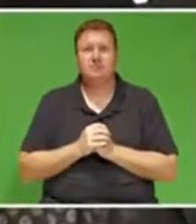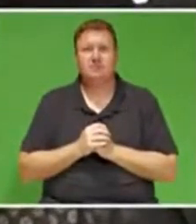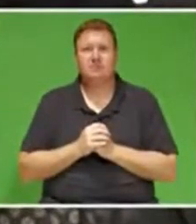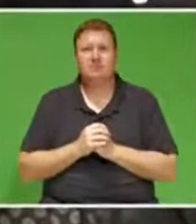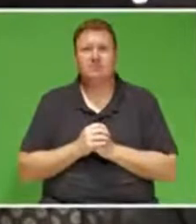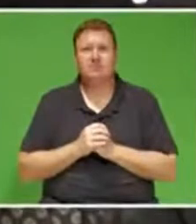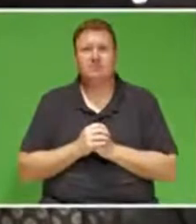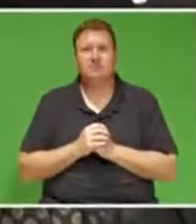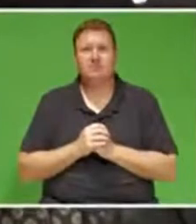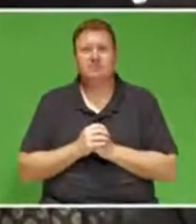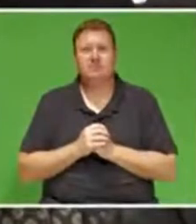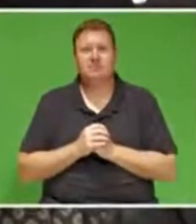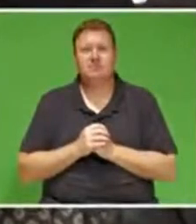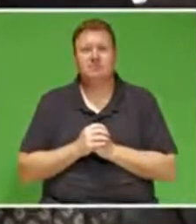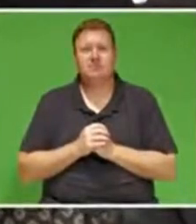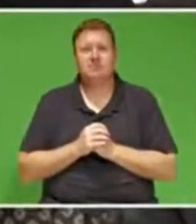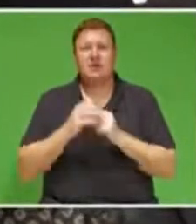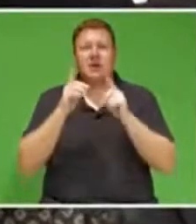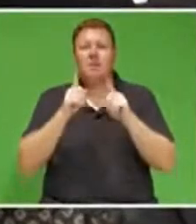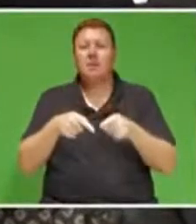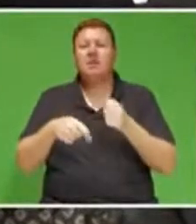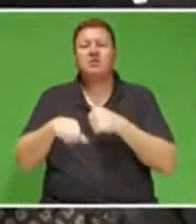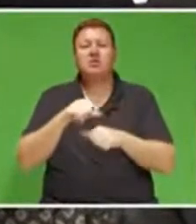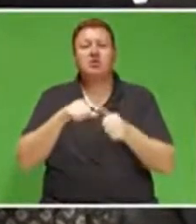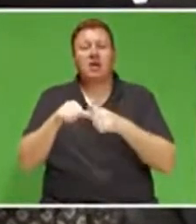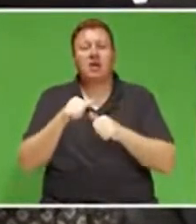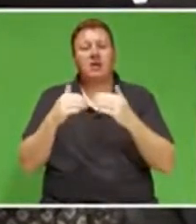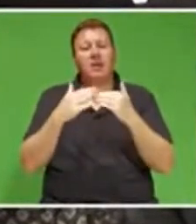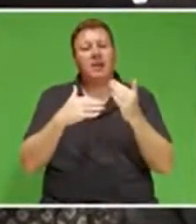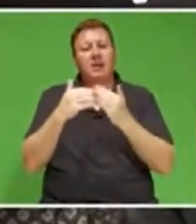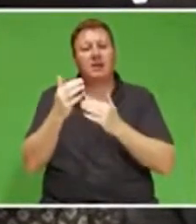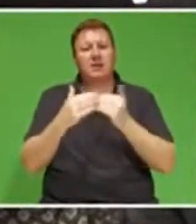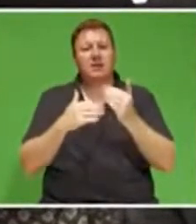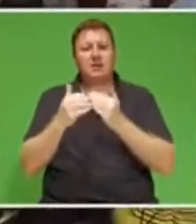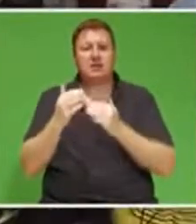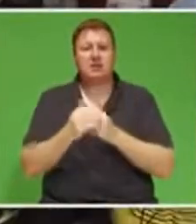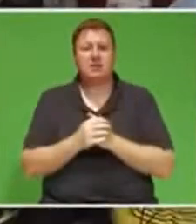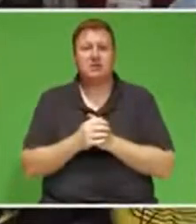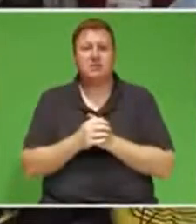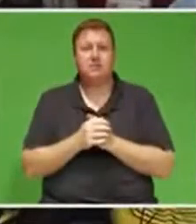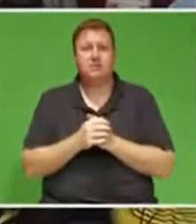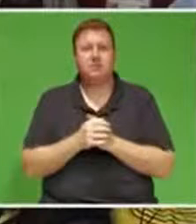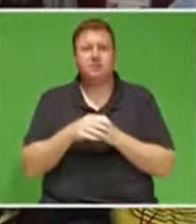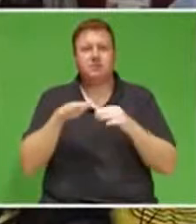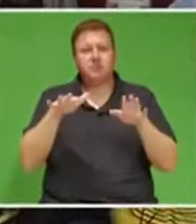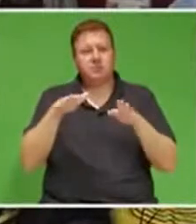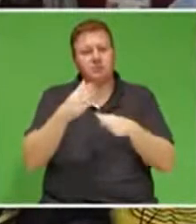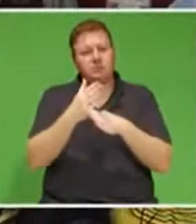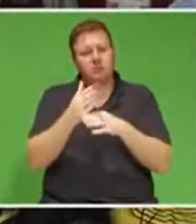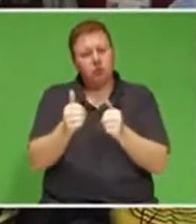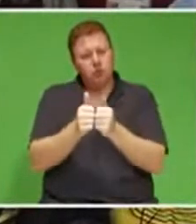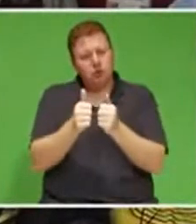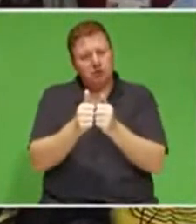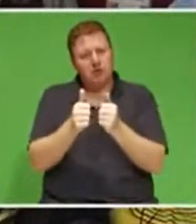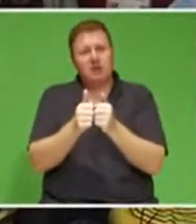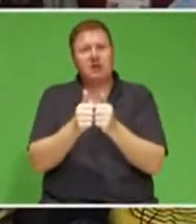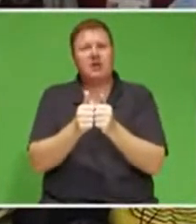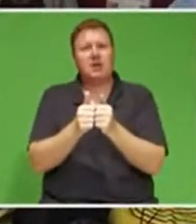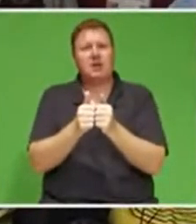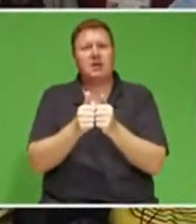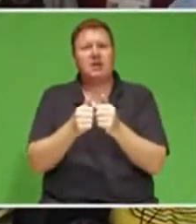We must build a society in which people can work together for the common good,